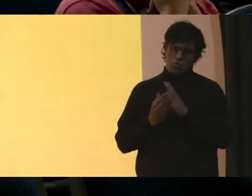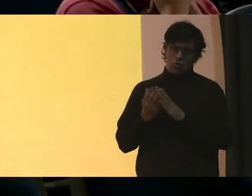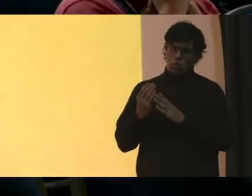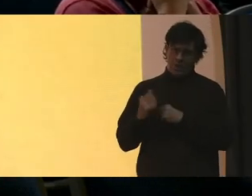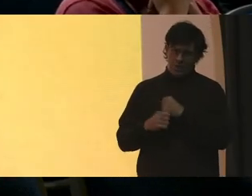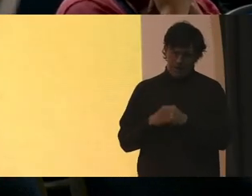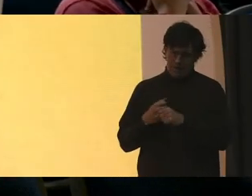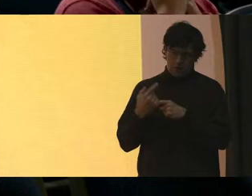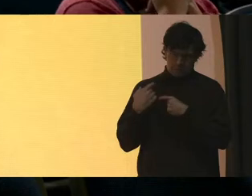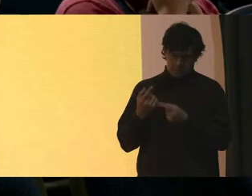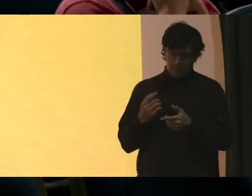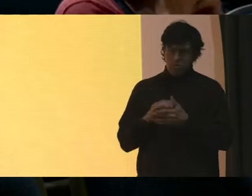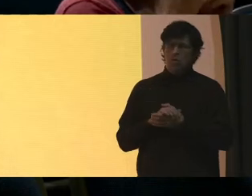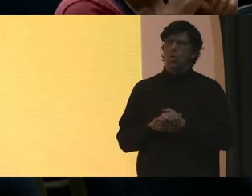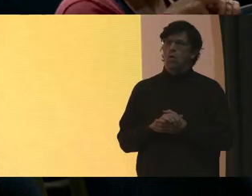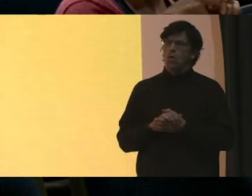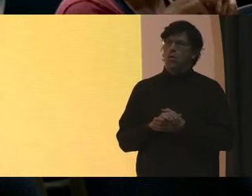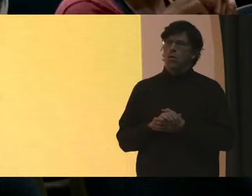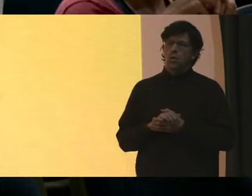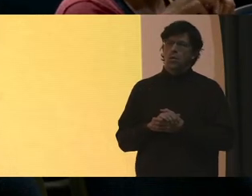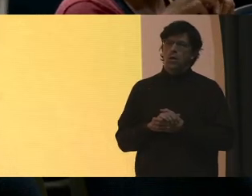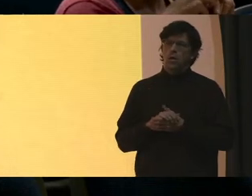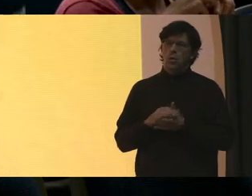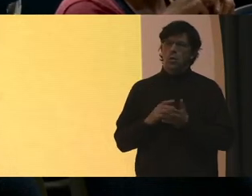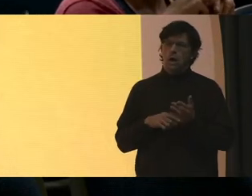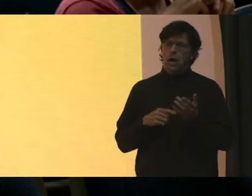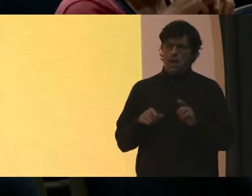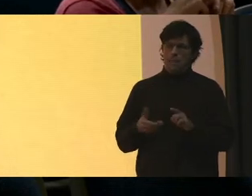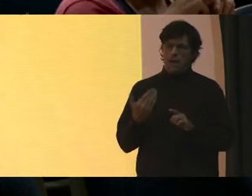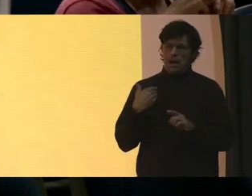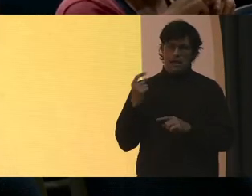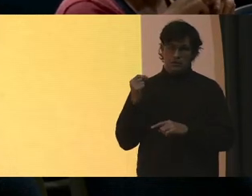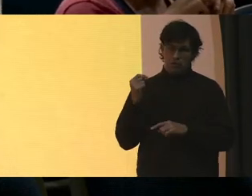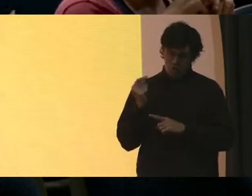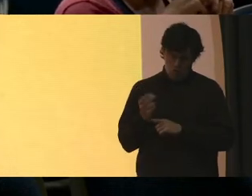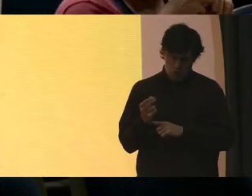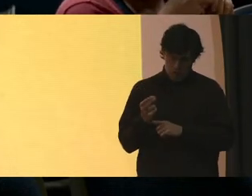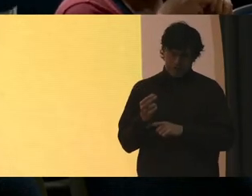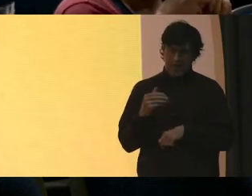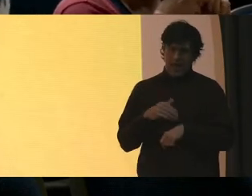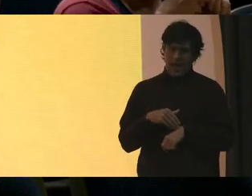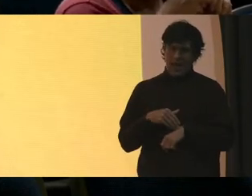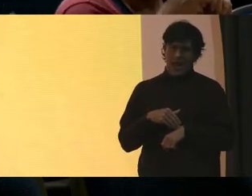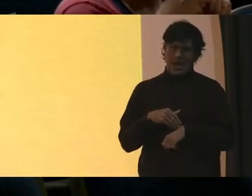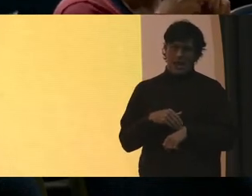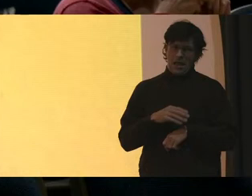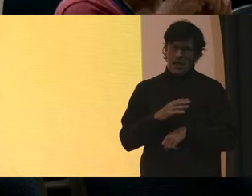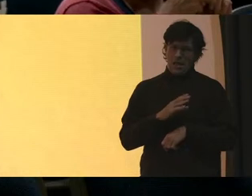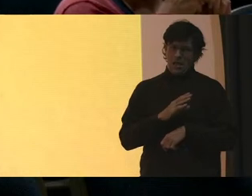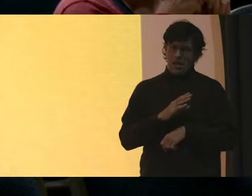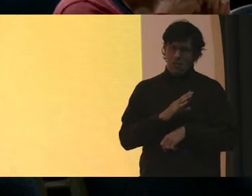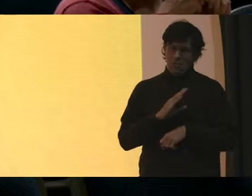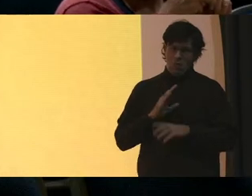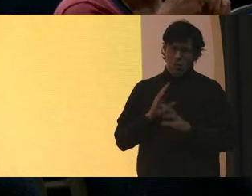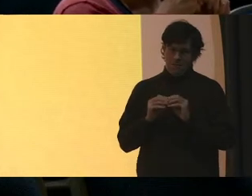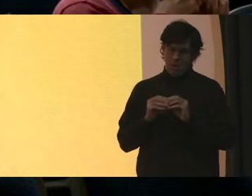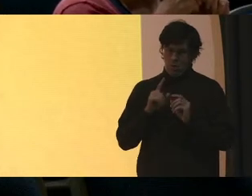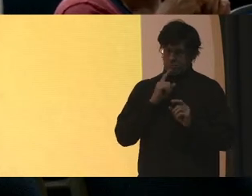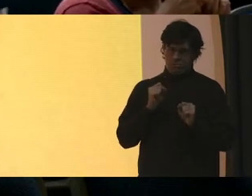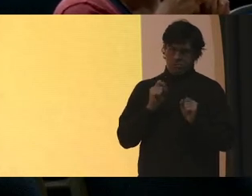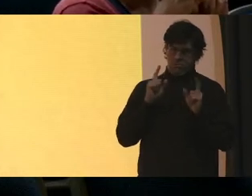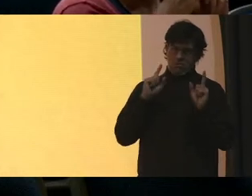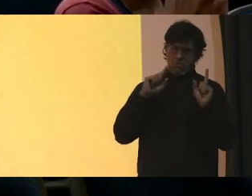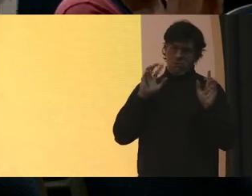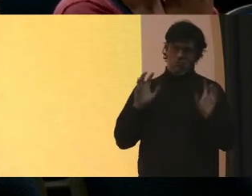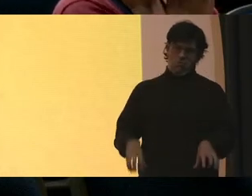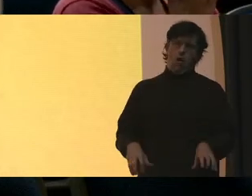years So, what happened last Thursday At the board's meeting was appalling Because